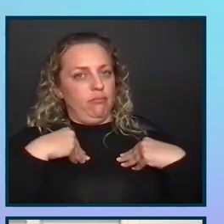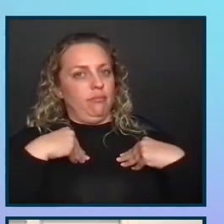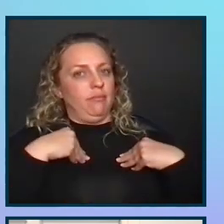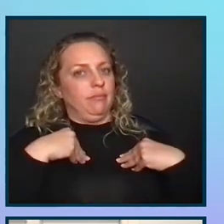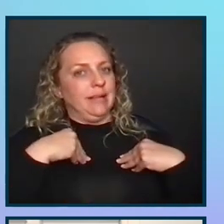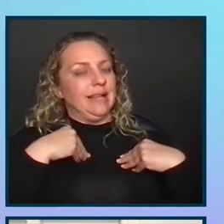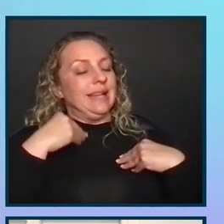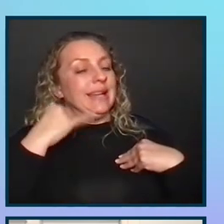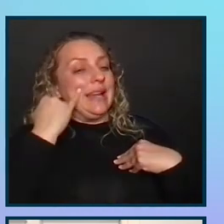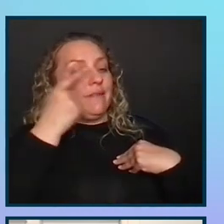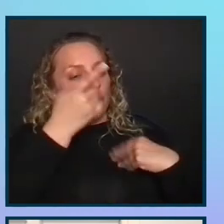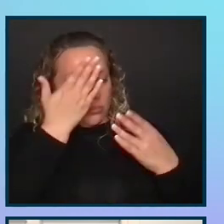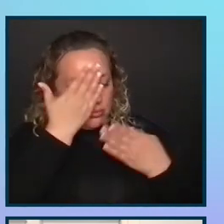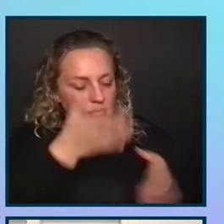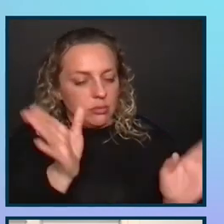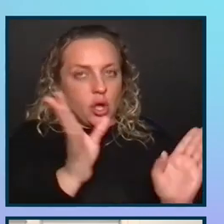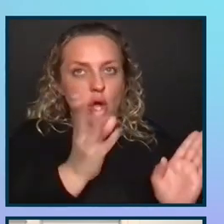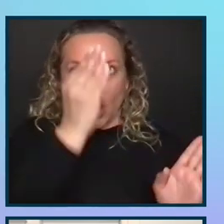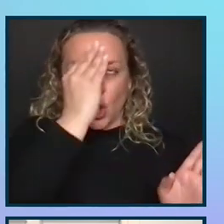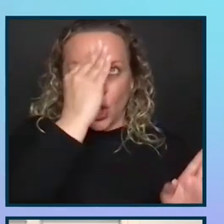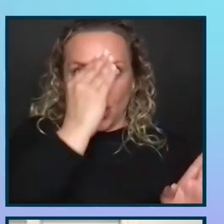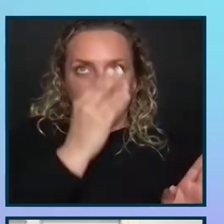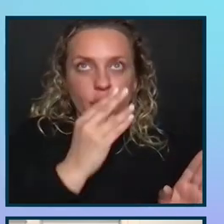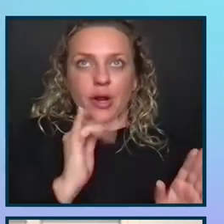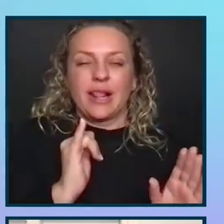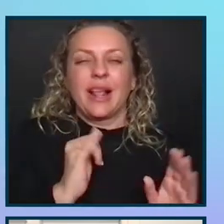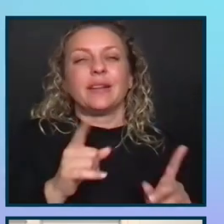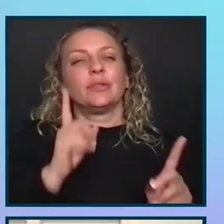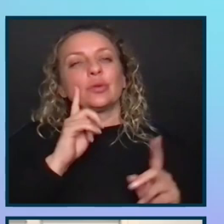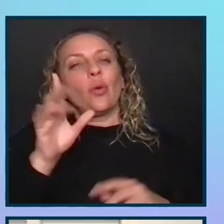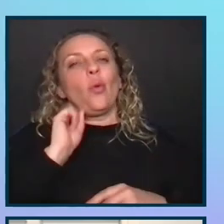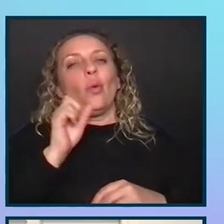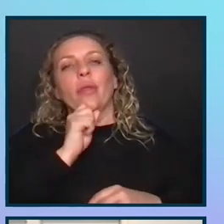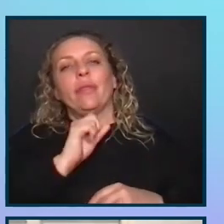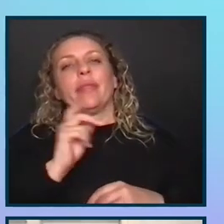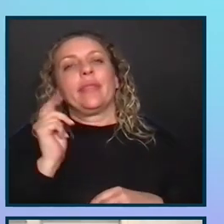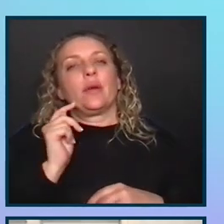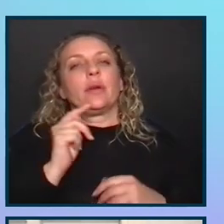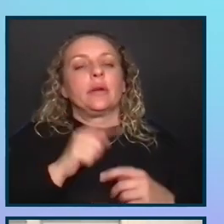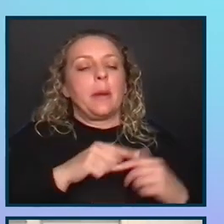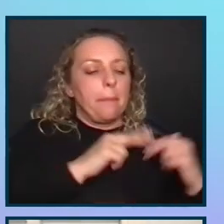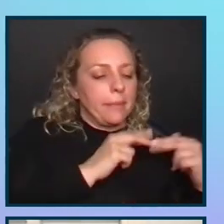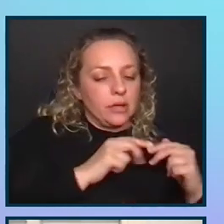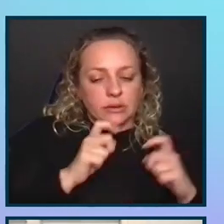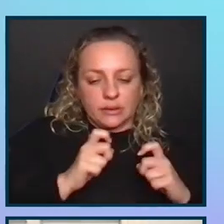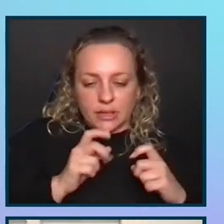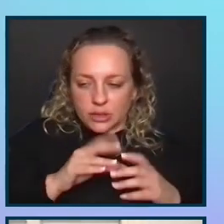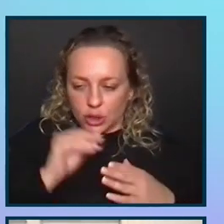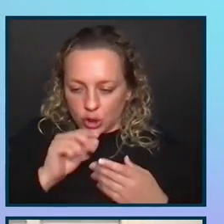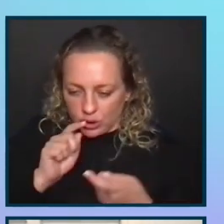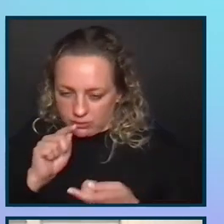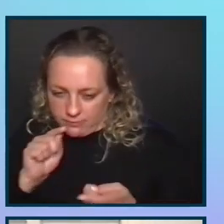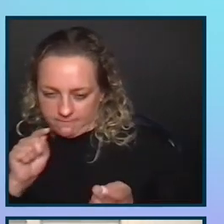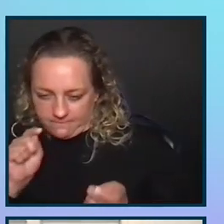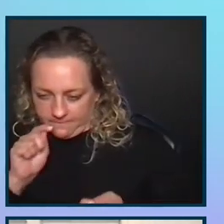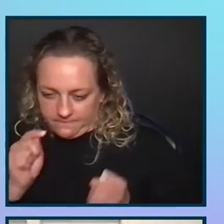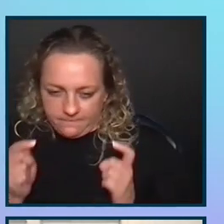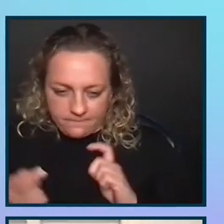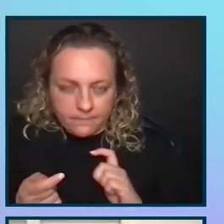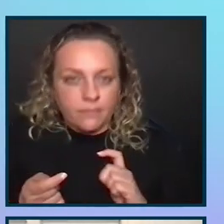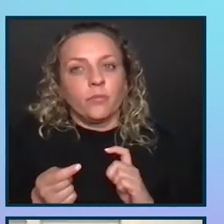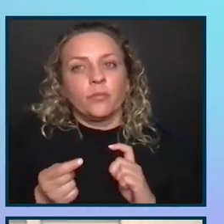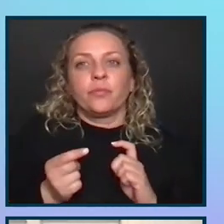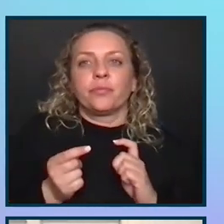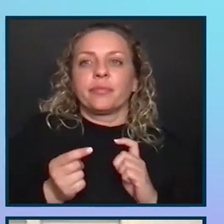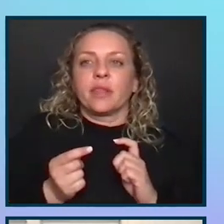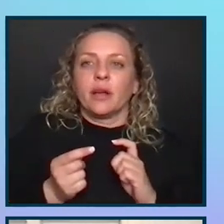adage of build, test, learn, pivot, then you're going to be able to tweak parts of your process instead